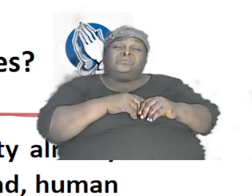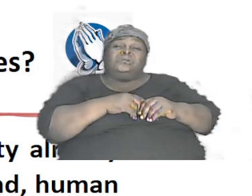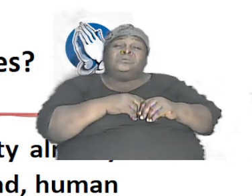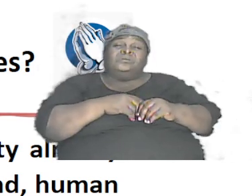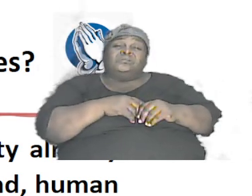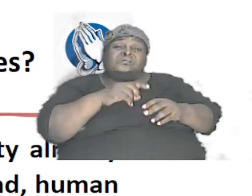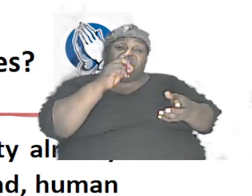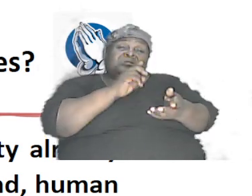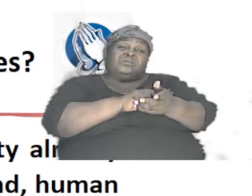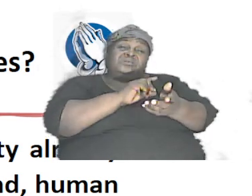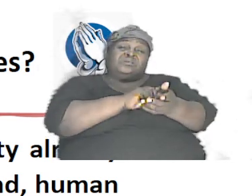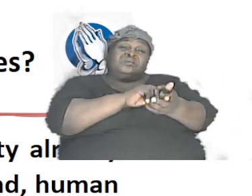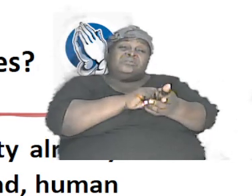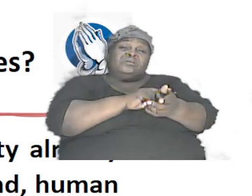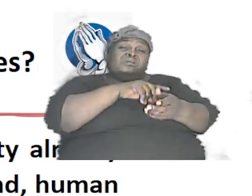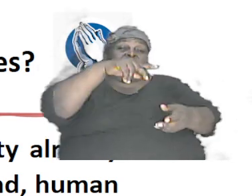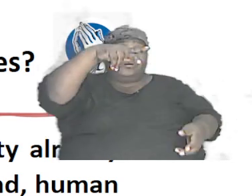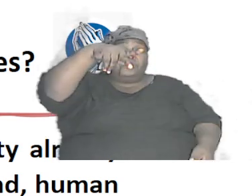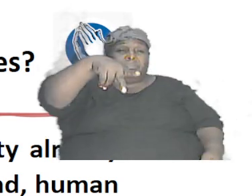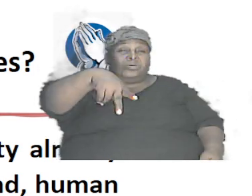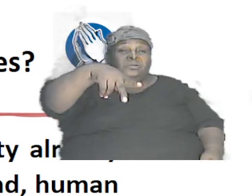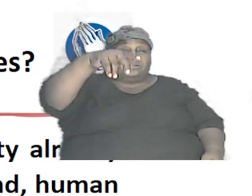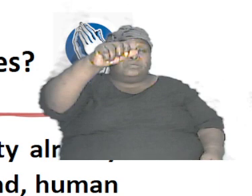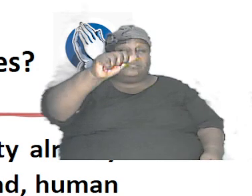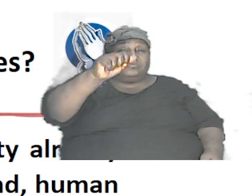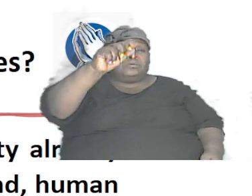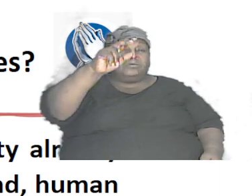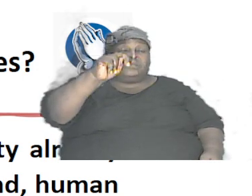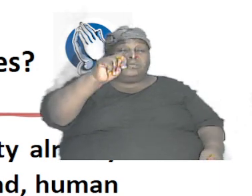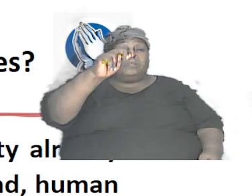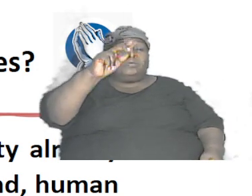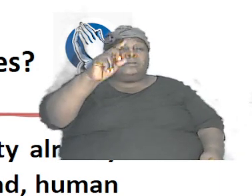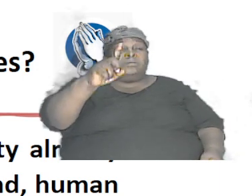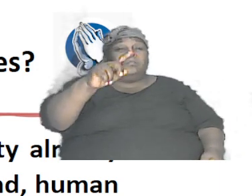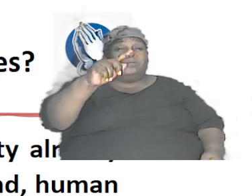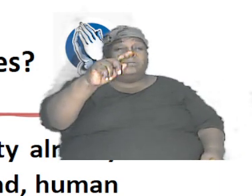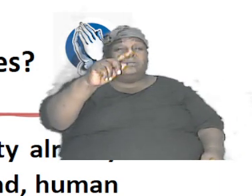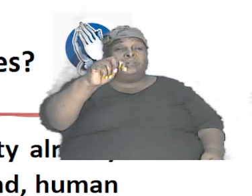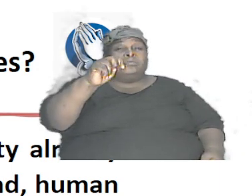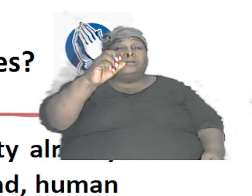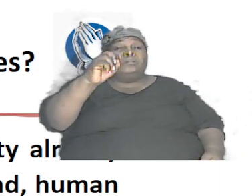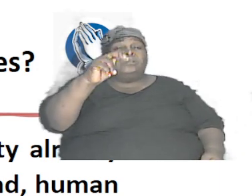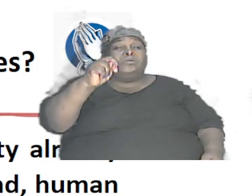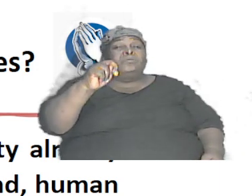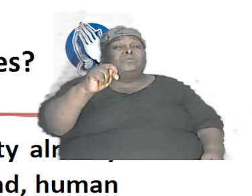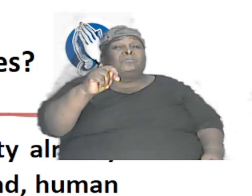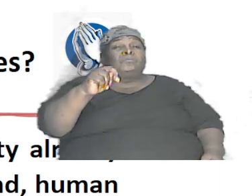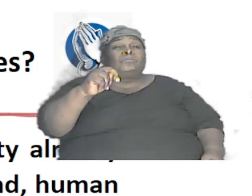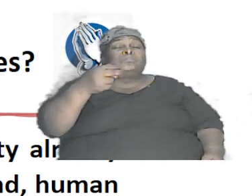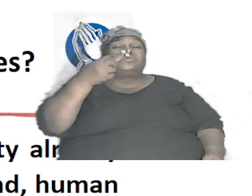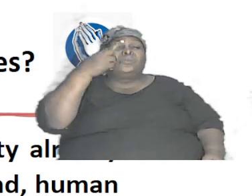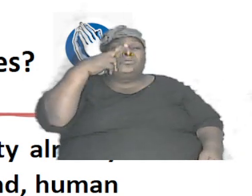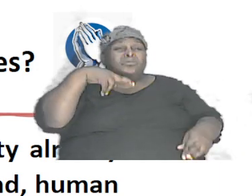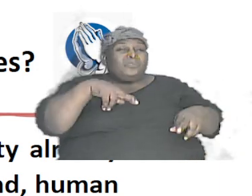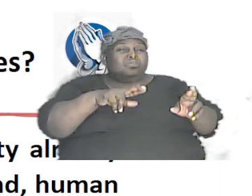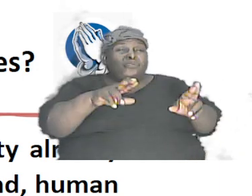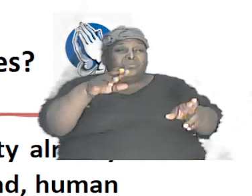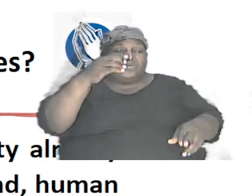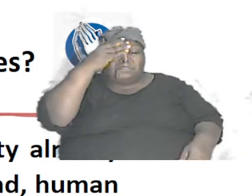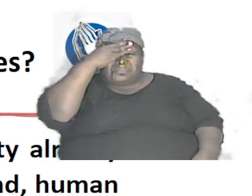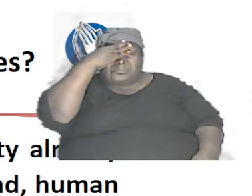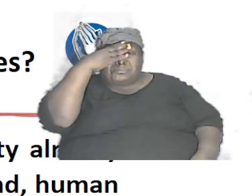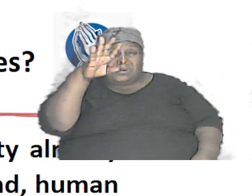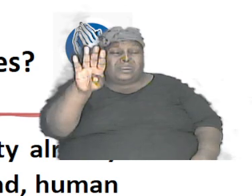Dr. David Panton was a Rhodes scholar did you know that one of our members of